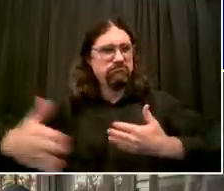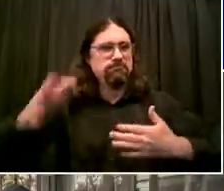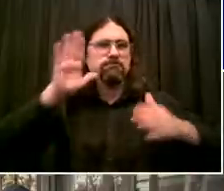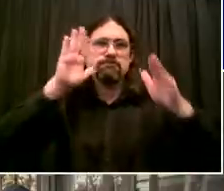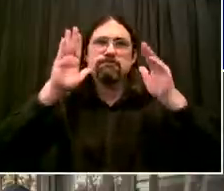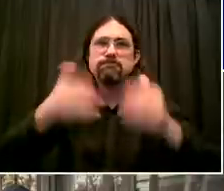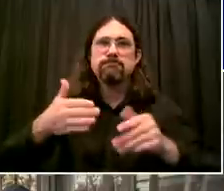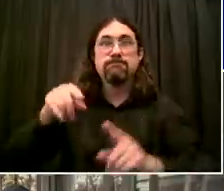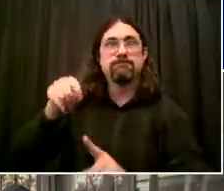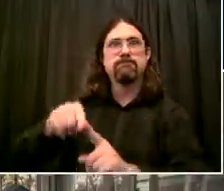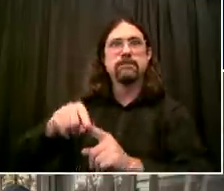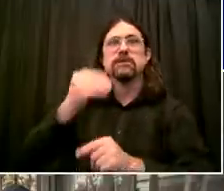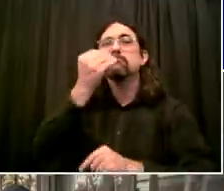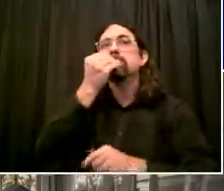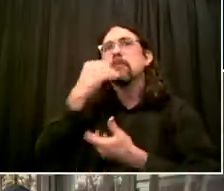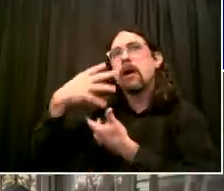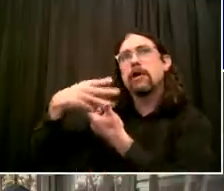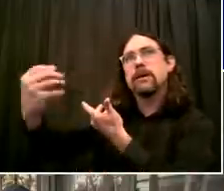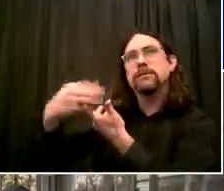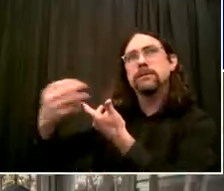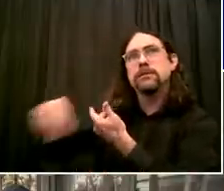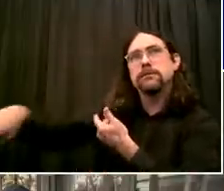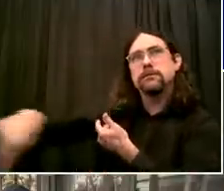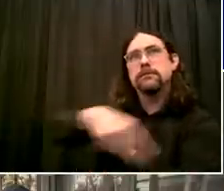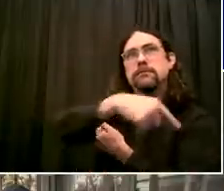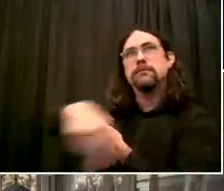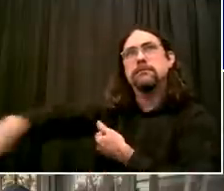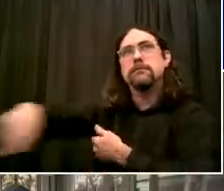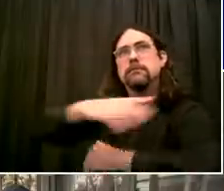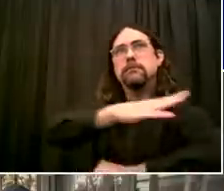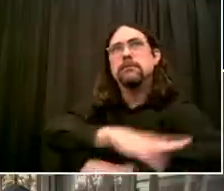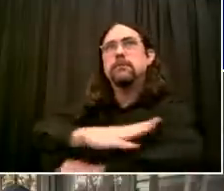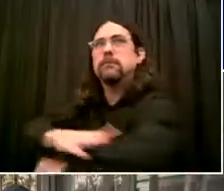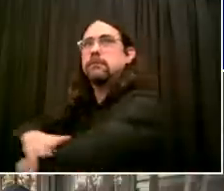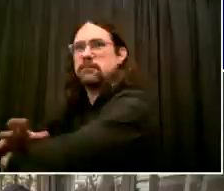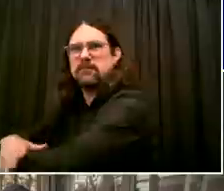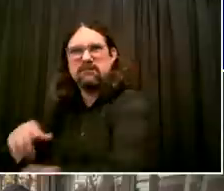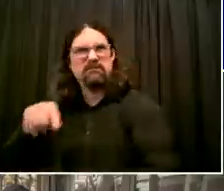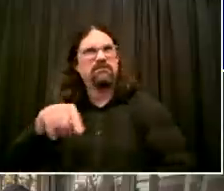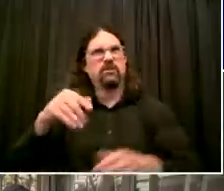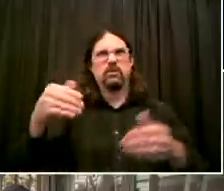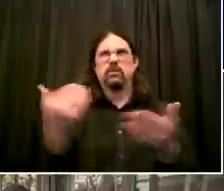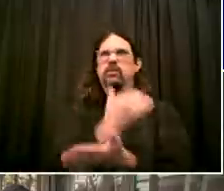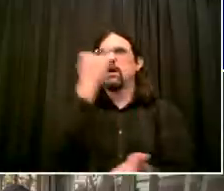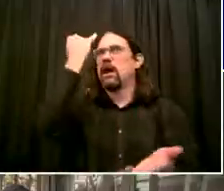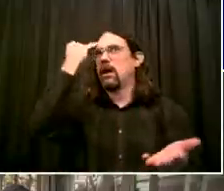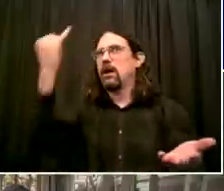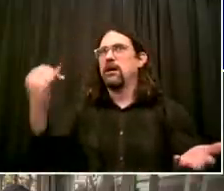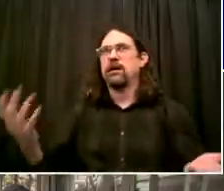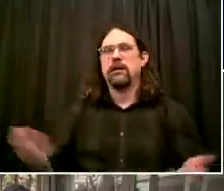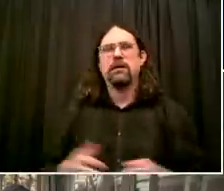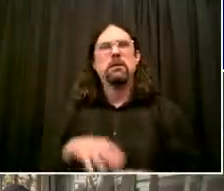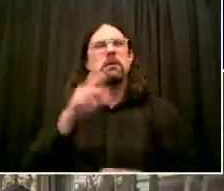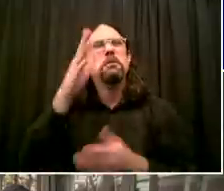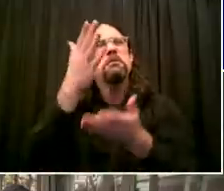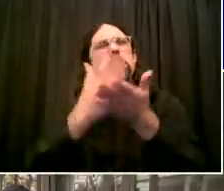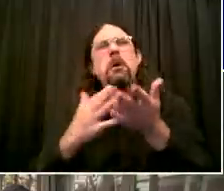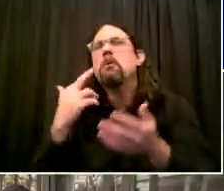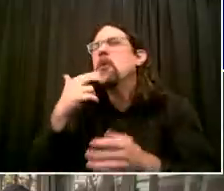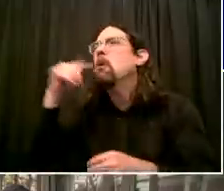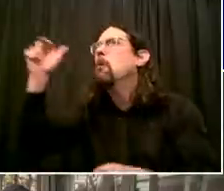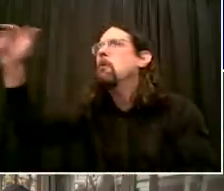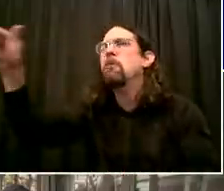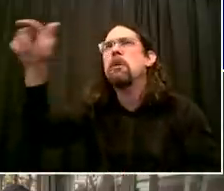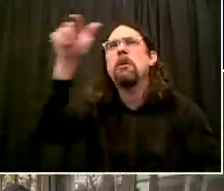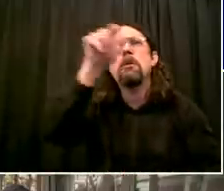it's a new reality. We've had it before. But the way we have to do it now is very new and different. But we're ready. And we want to make sure I'm going to say